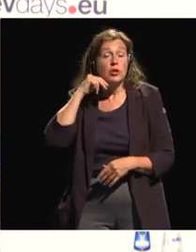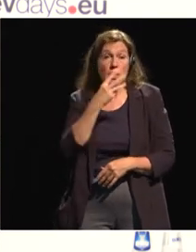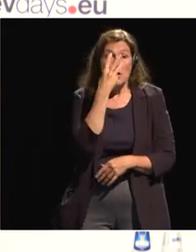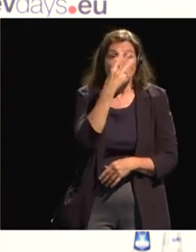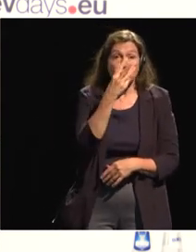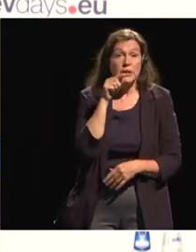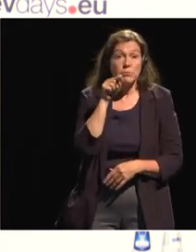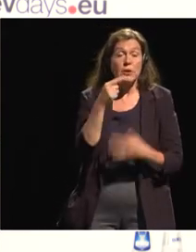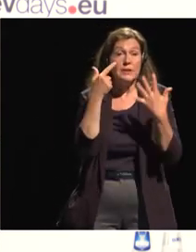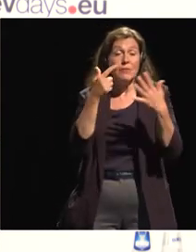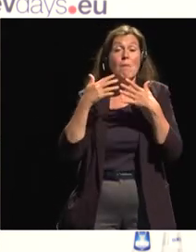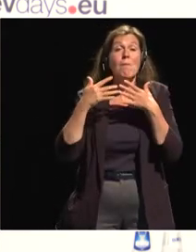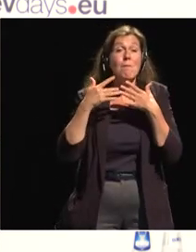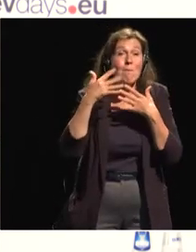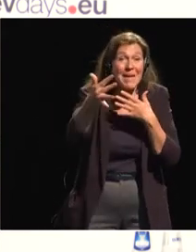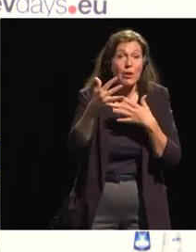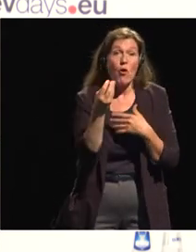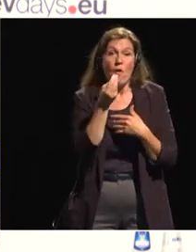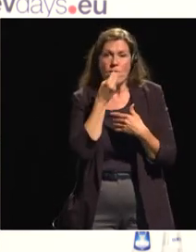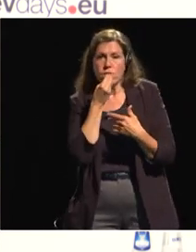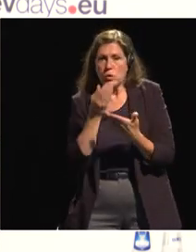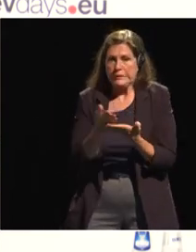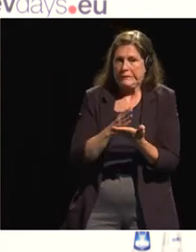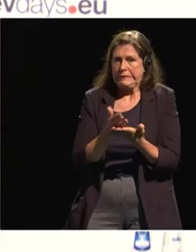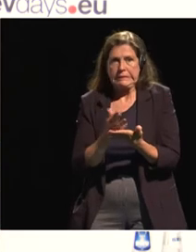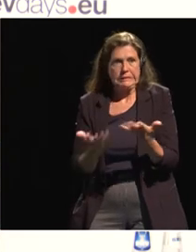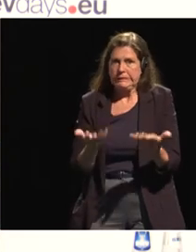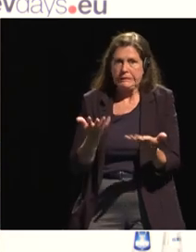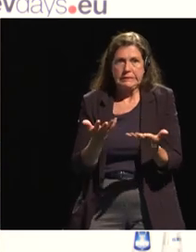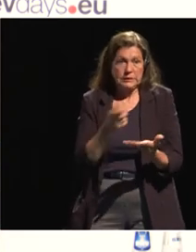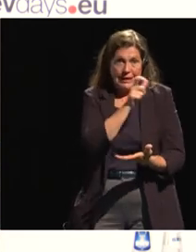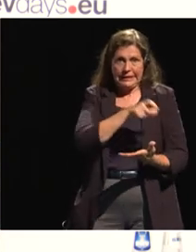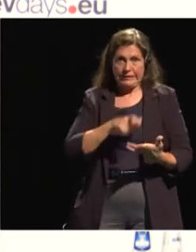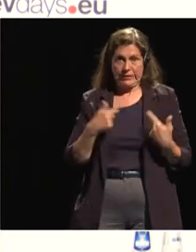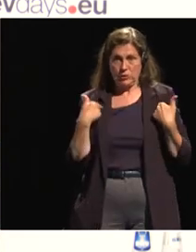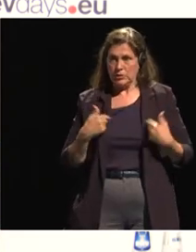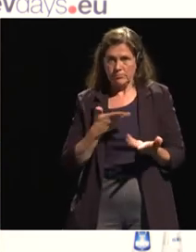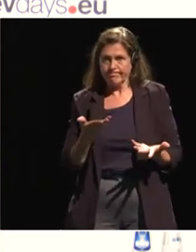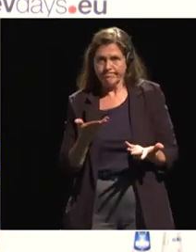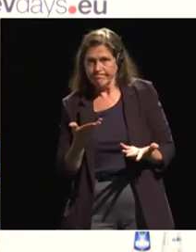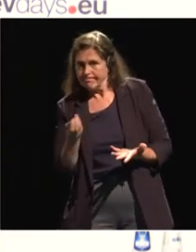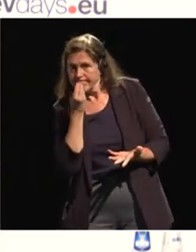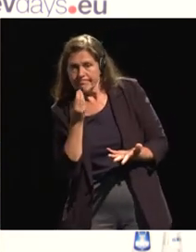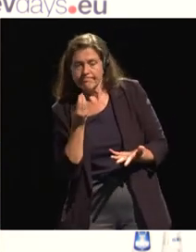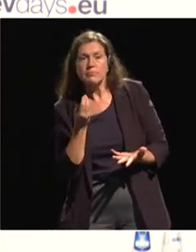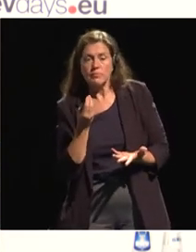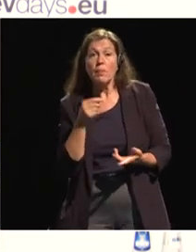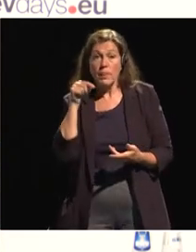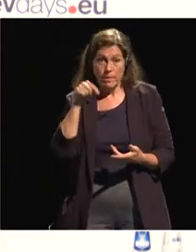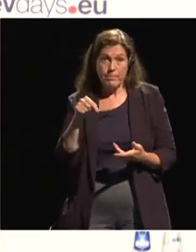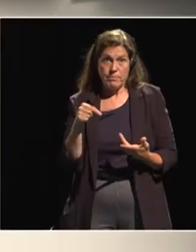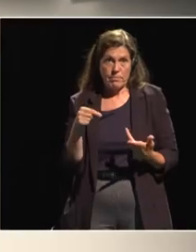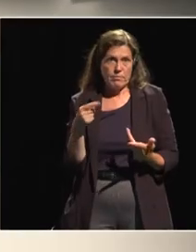million food insecure uh individuals so uh what i want to